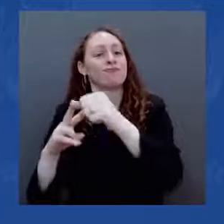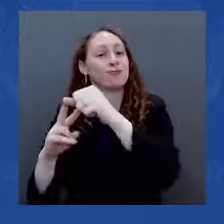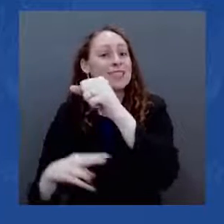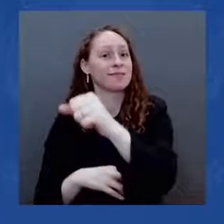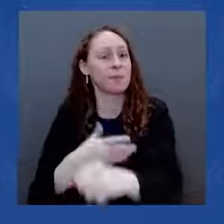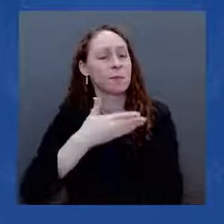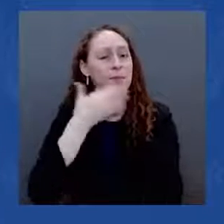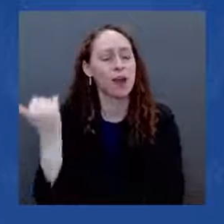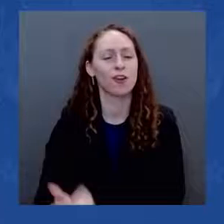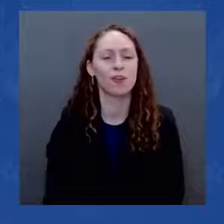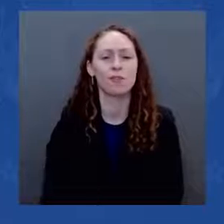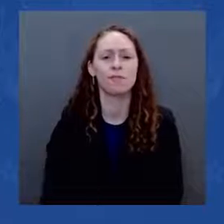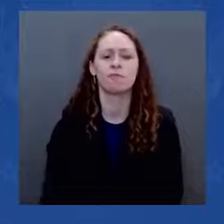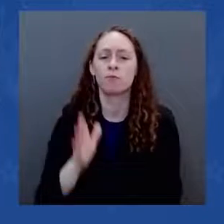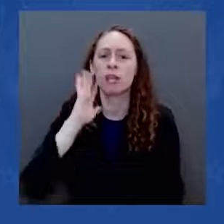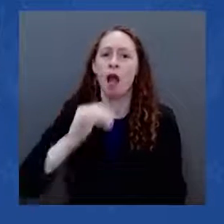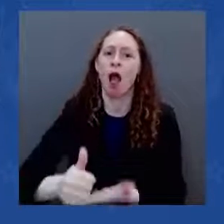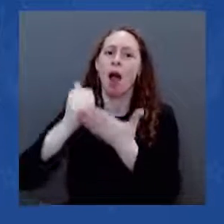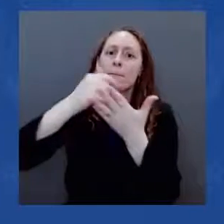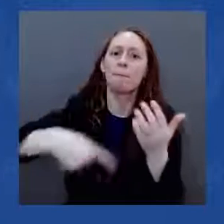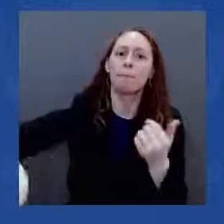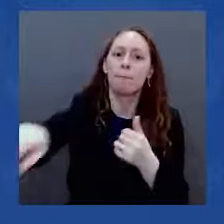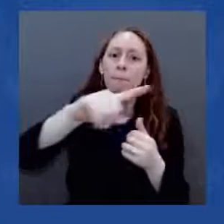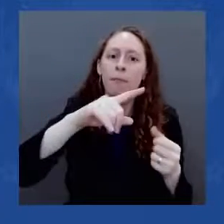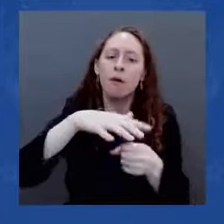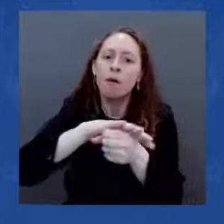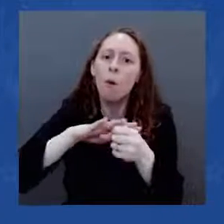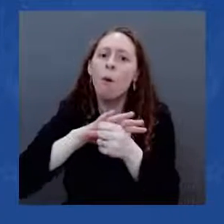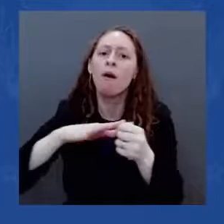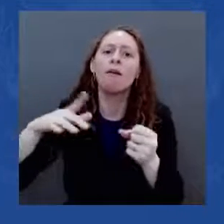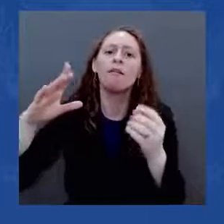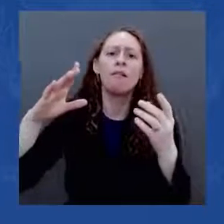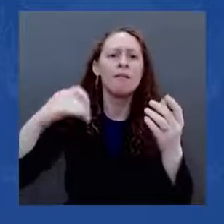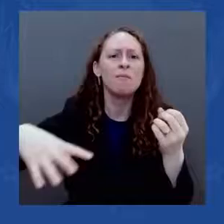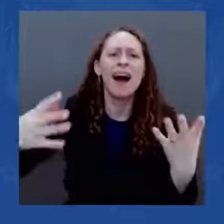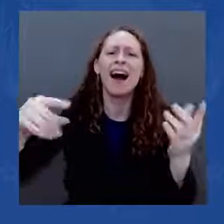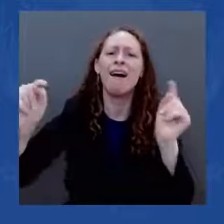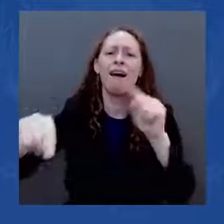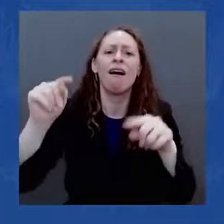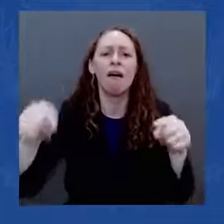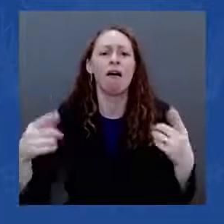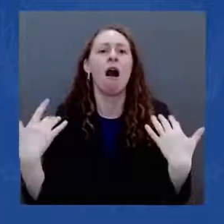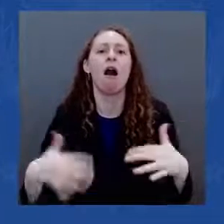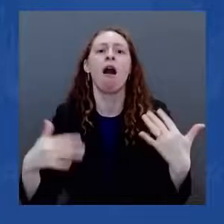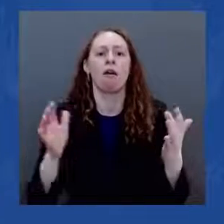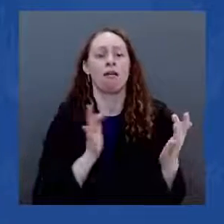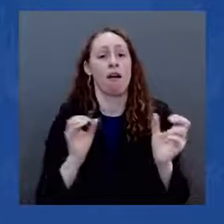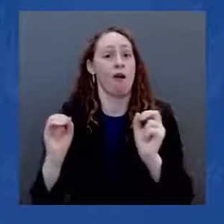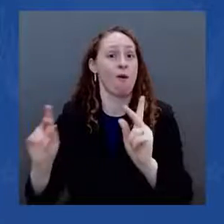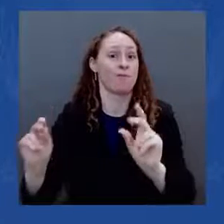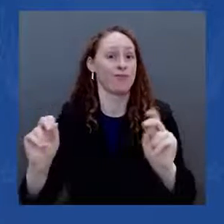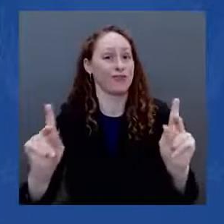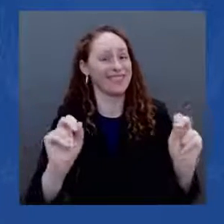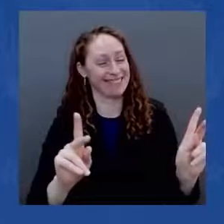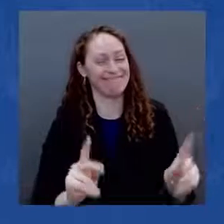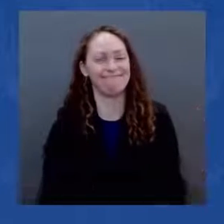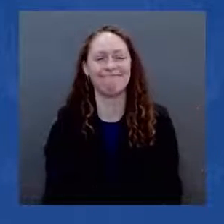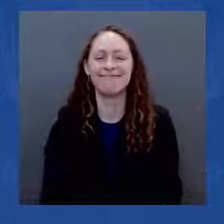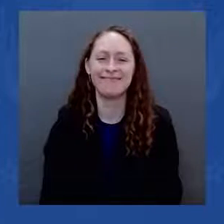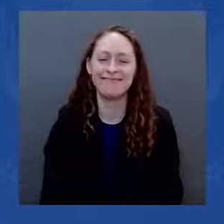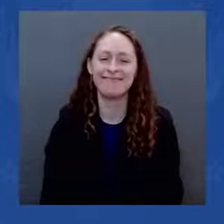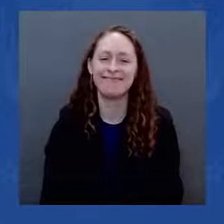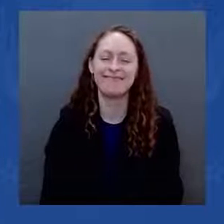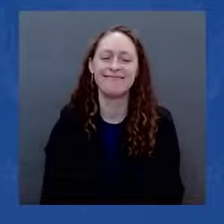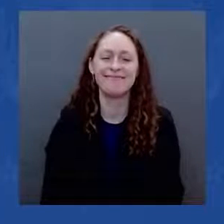With this investment, we're sending the message to those communities and to the people who call them home. You matter. We're